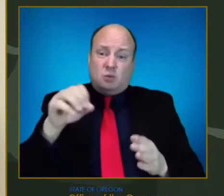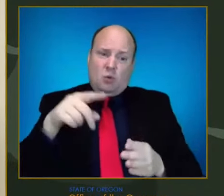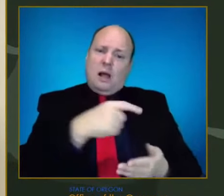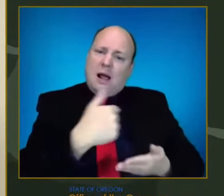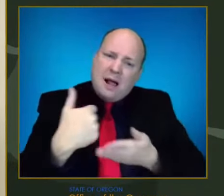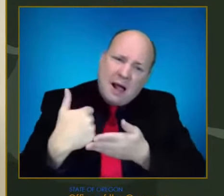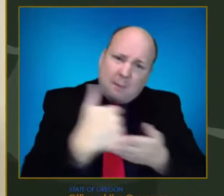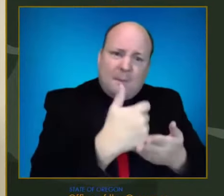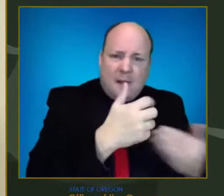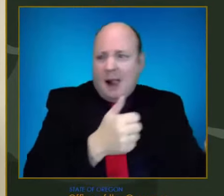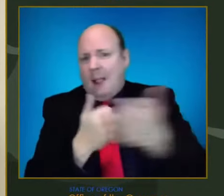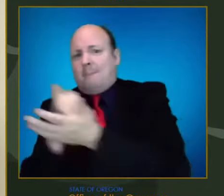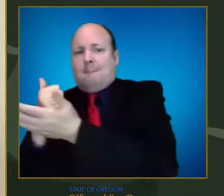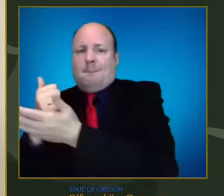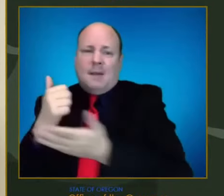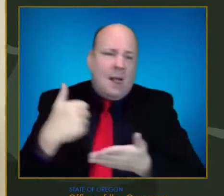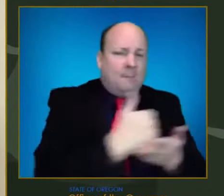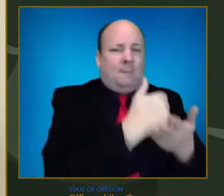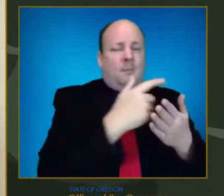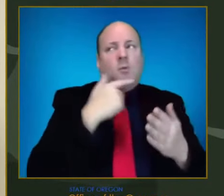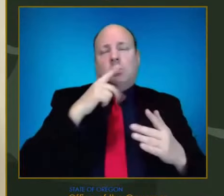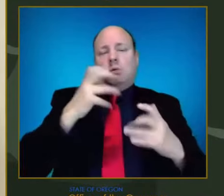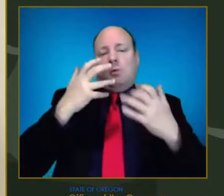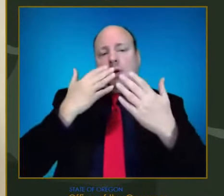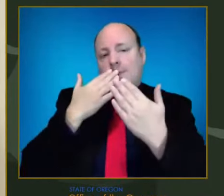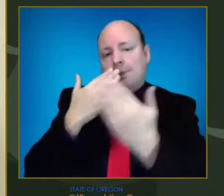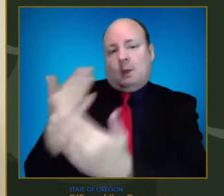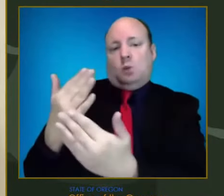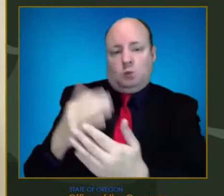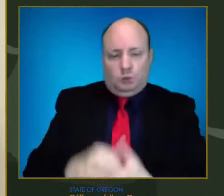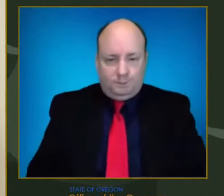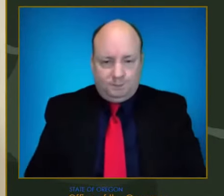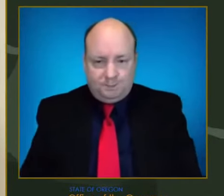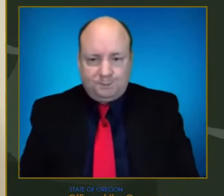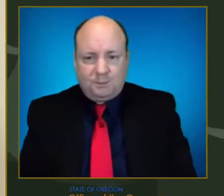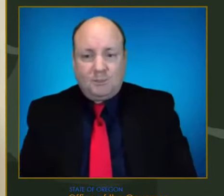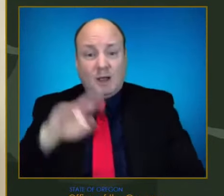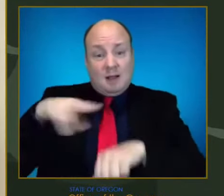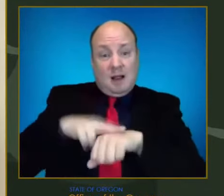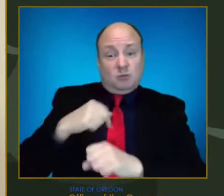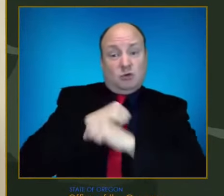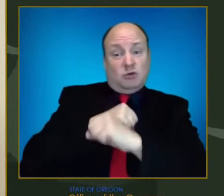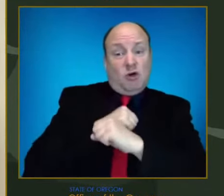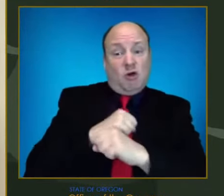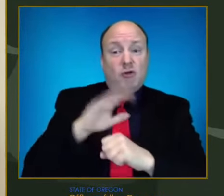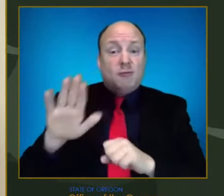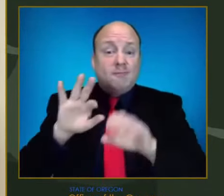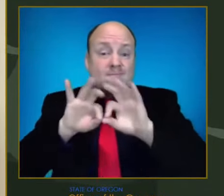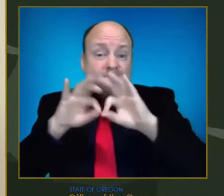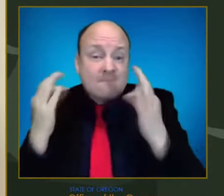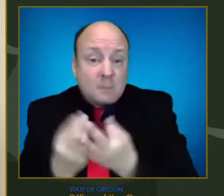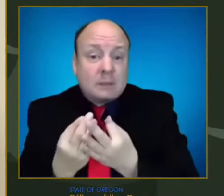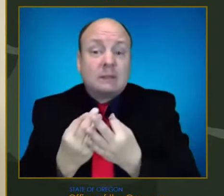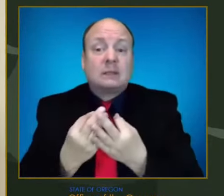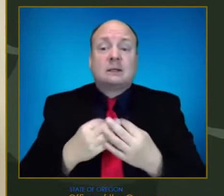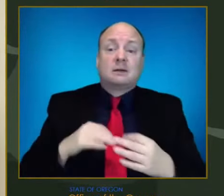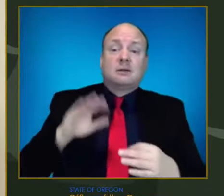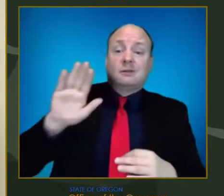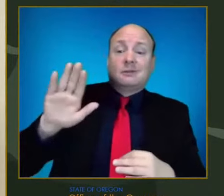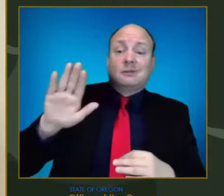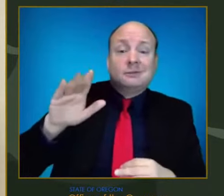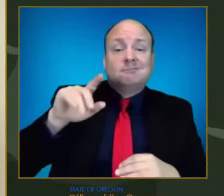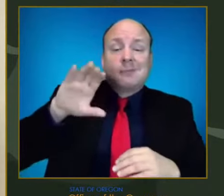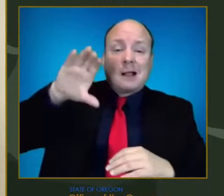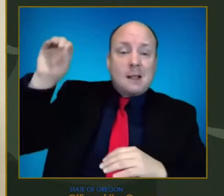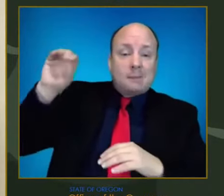service. I also want to thank your families, as well as the many employers across the state from Intel to